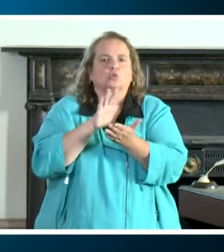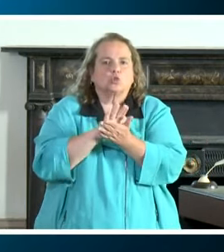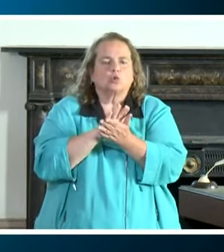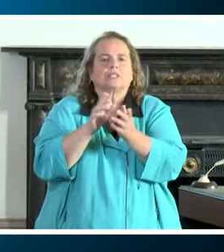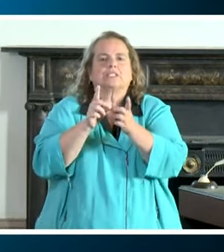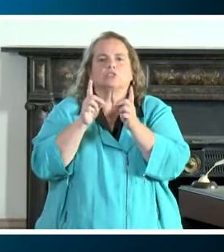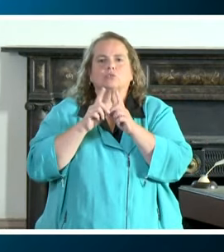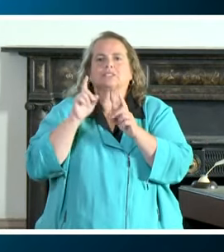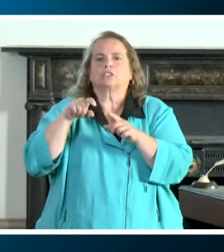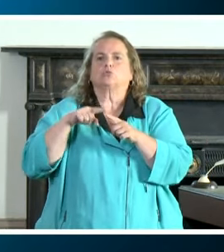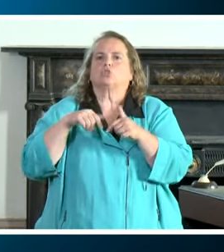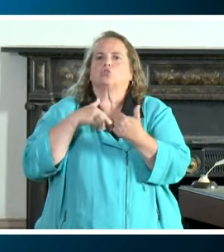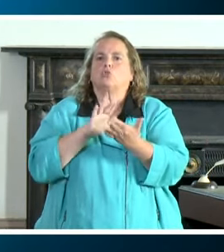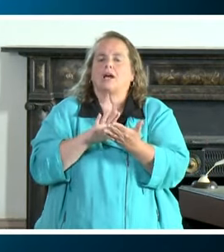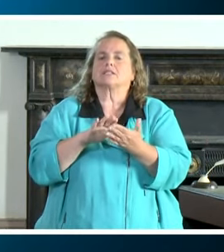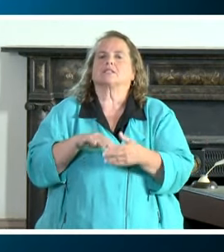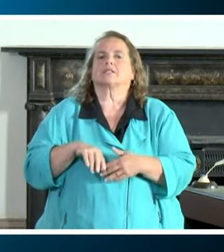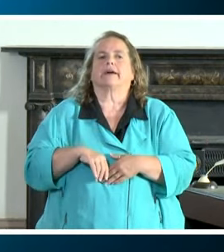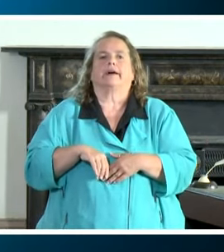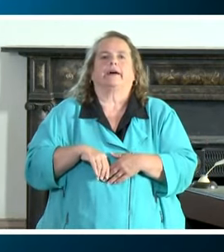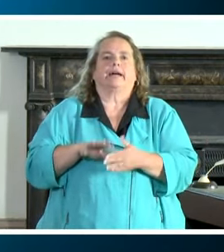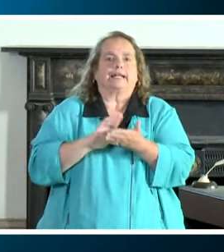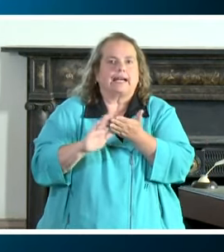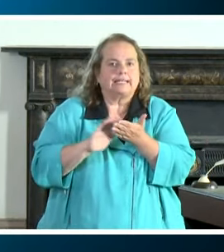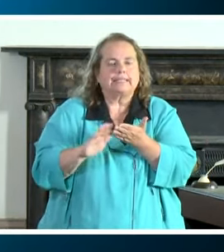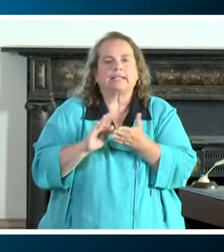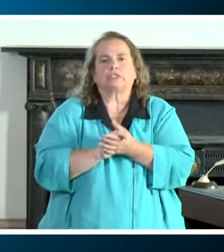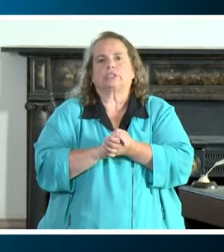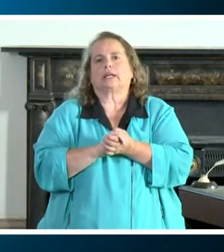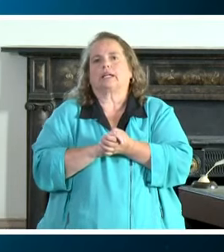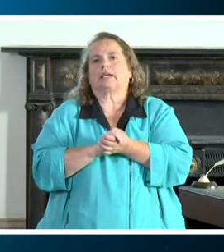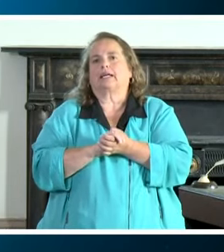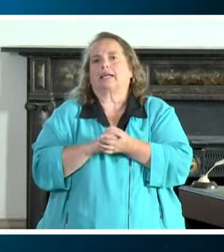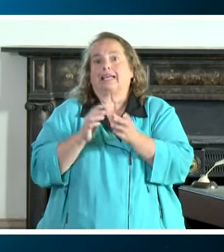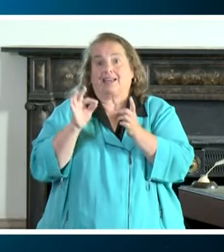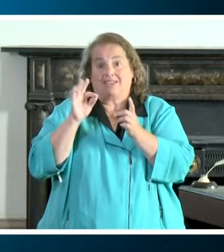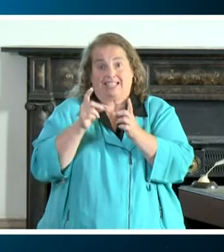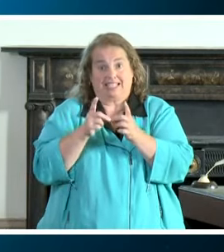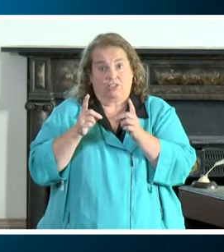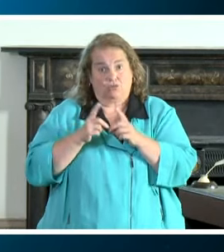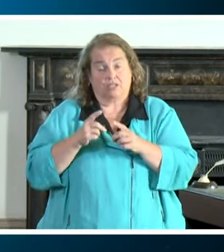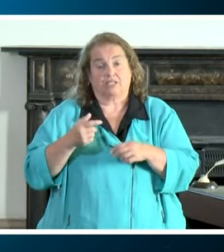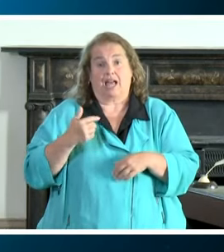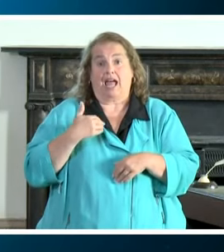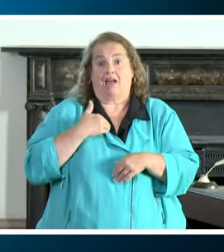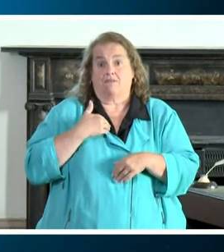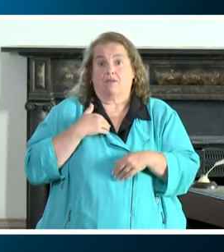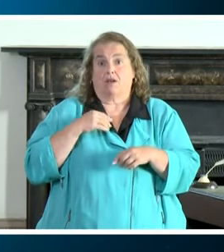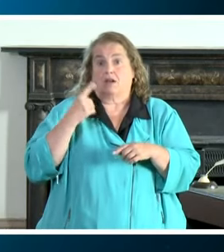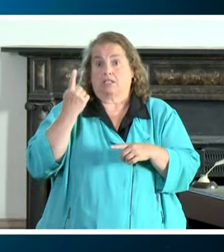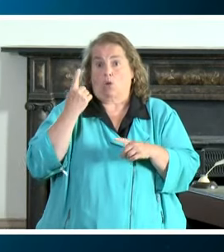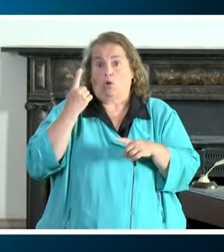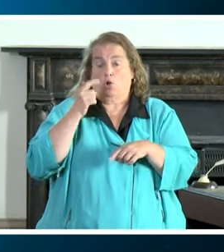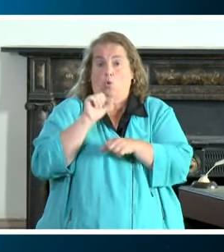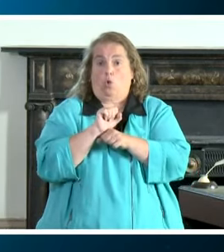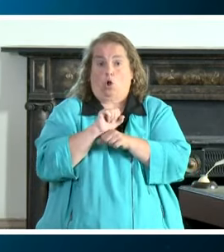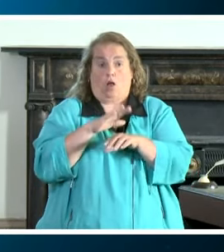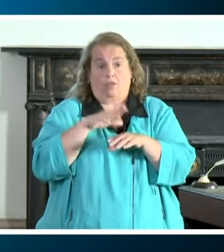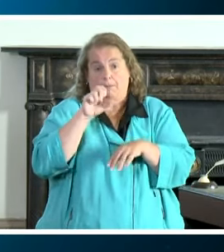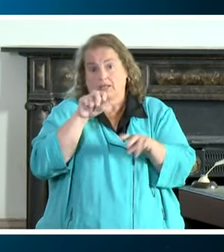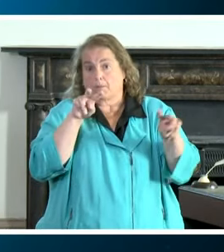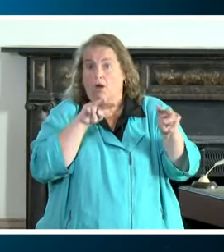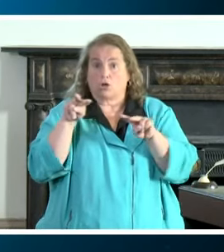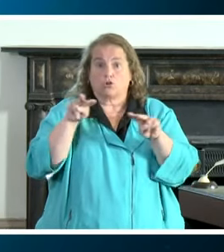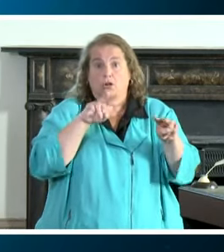address pupil transportation, sanitation. If districts were to have a monitor on the bus and the monitor was able to